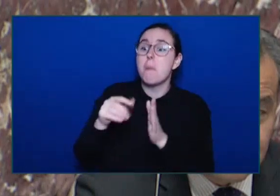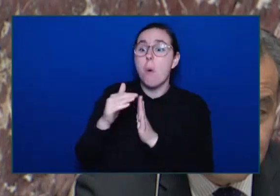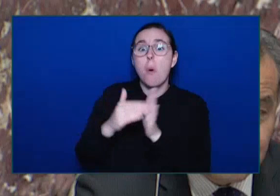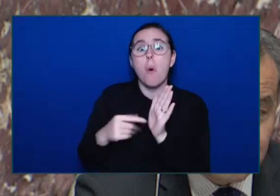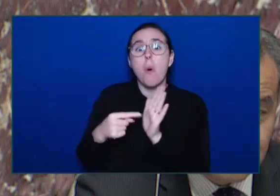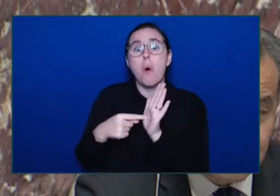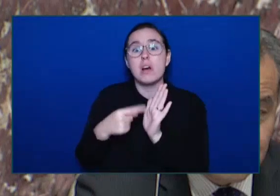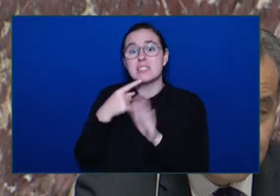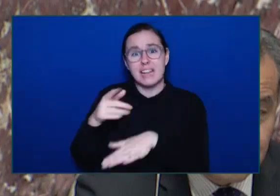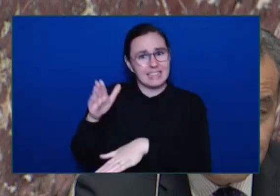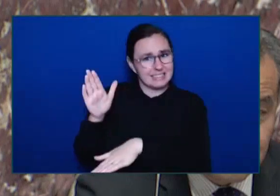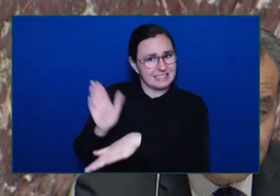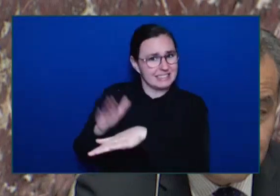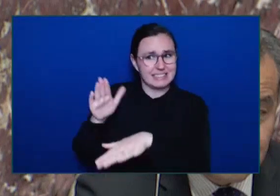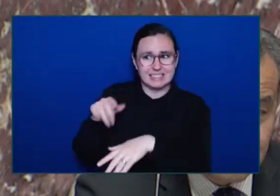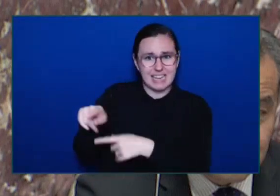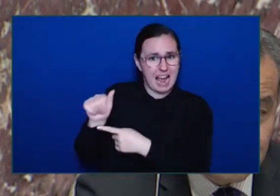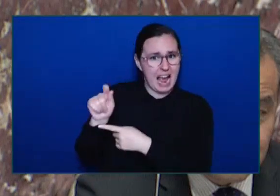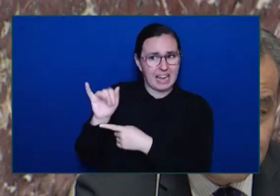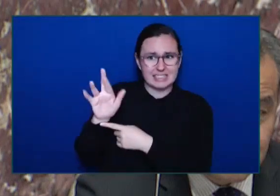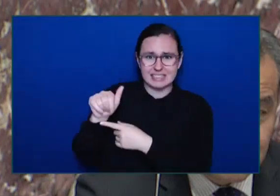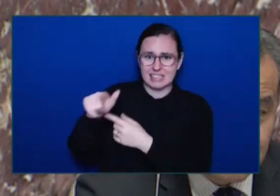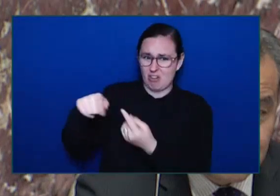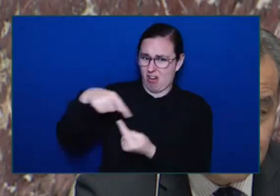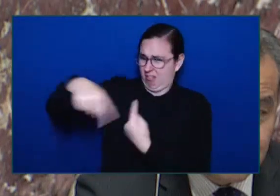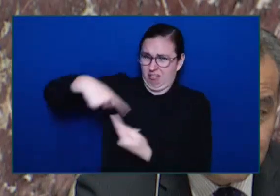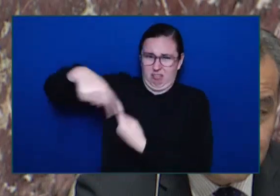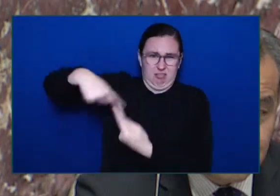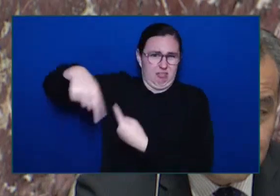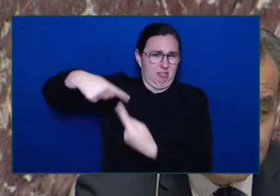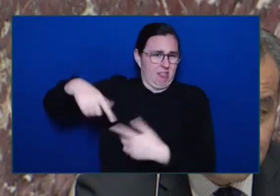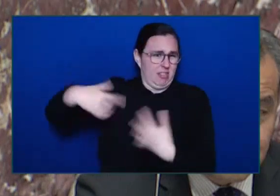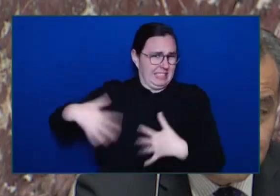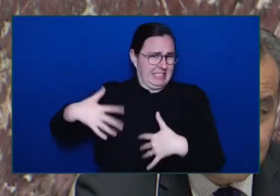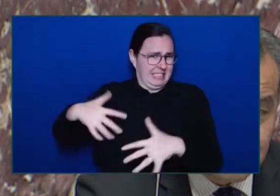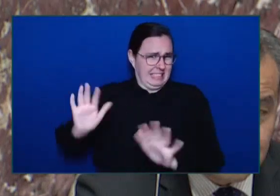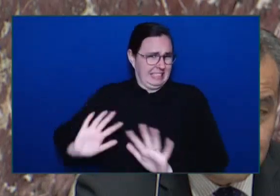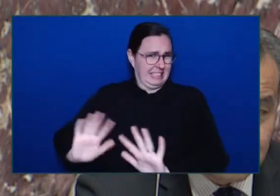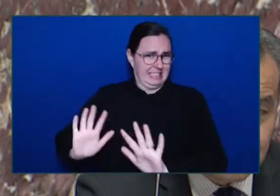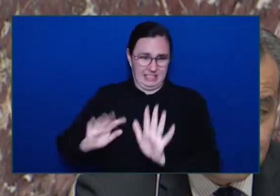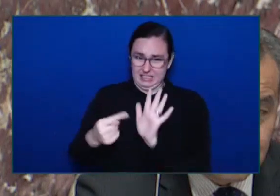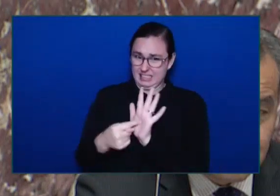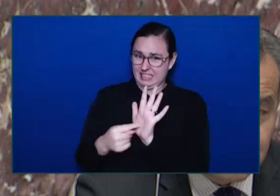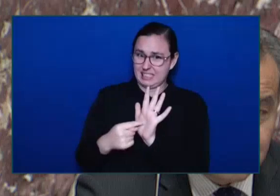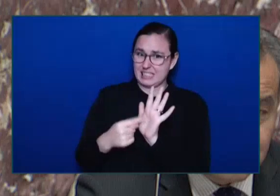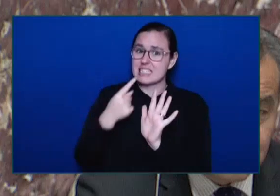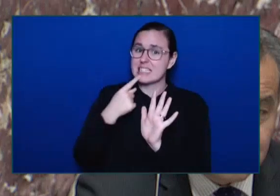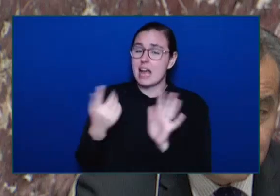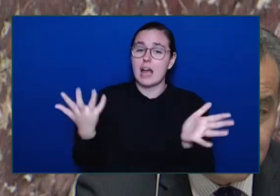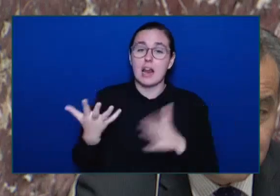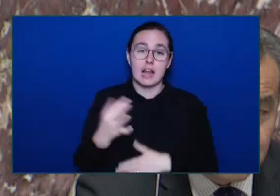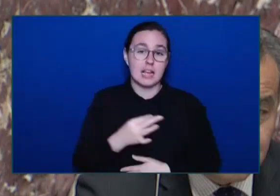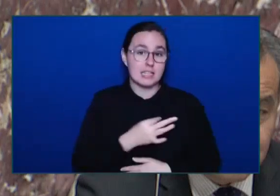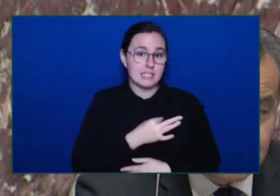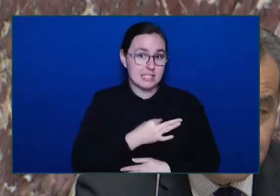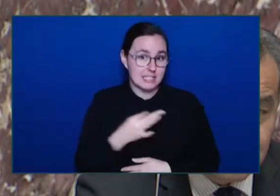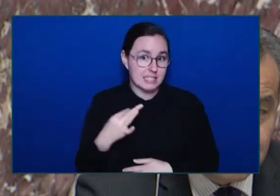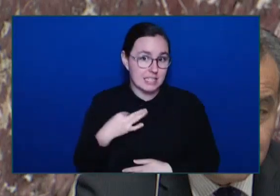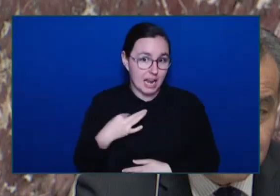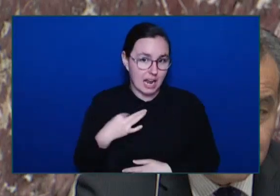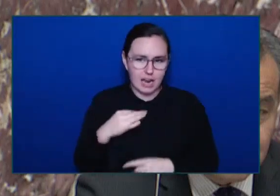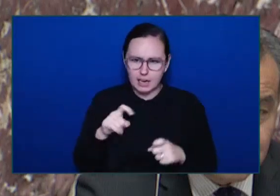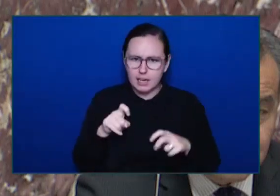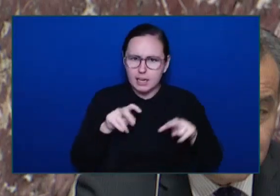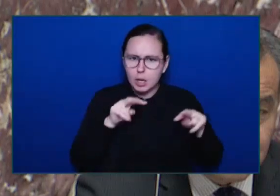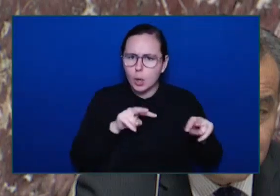this It led staff to Look for ways to reduce the pressure On cash flow With other